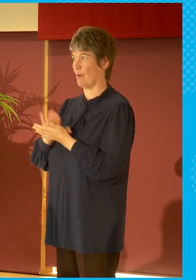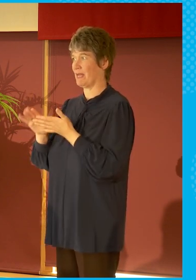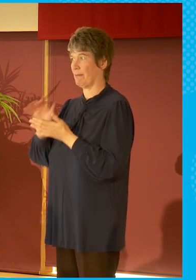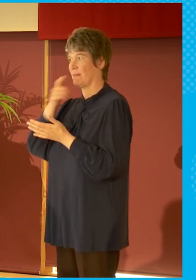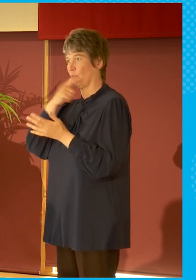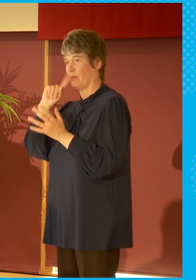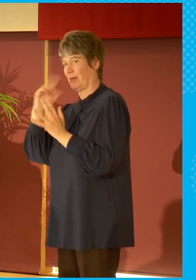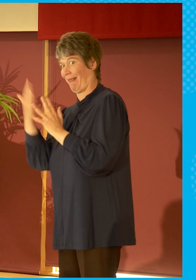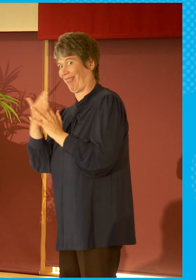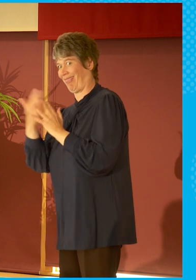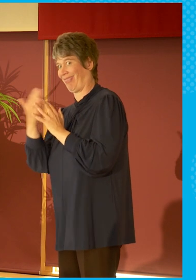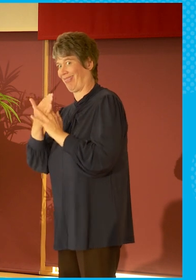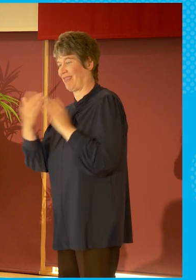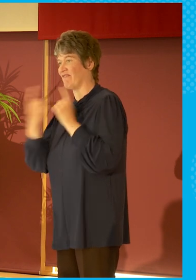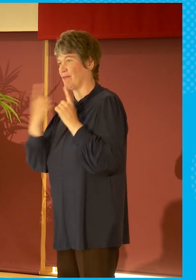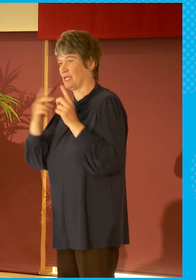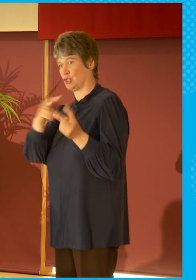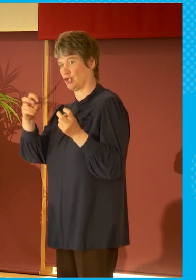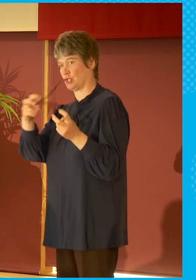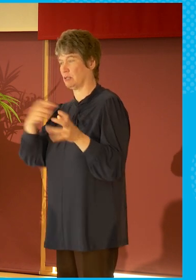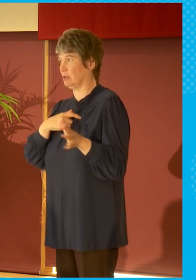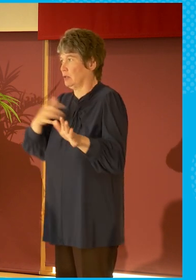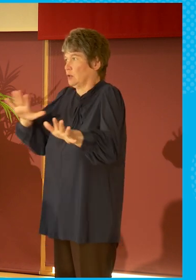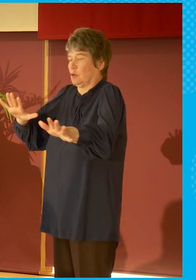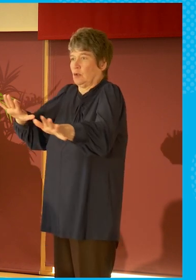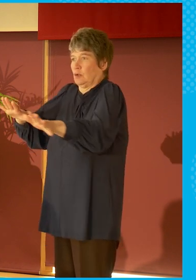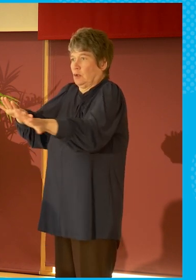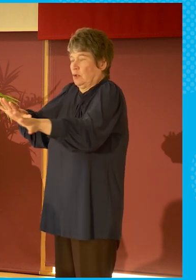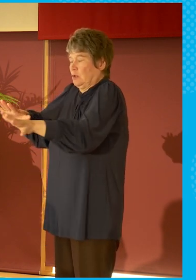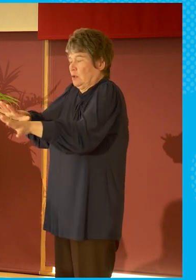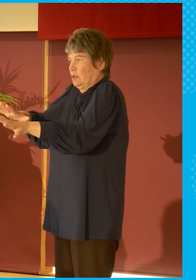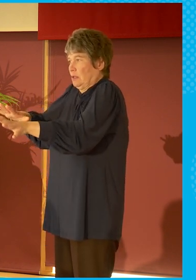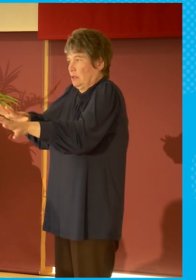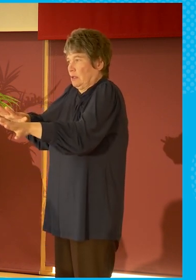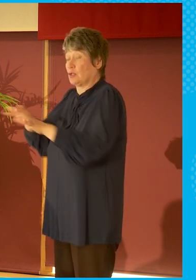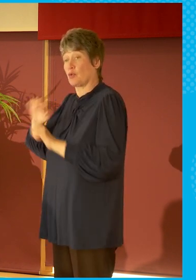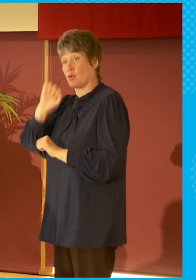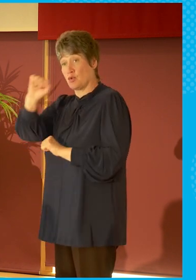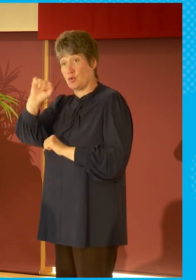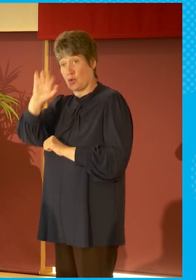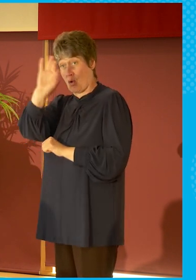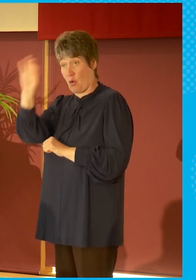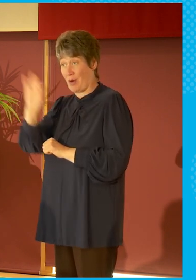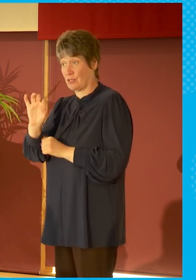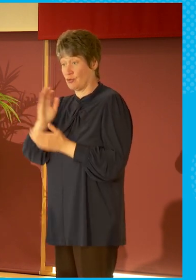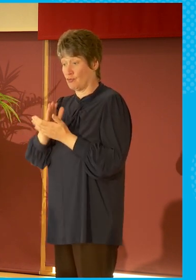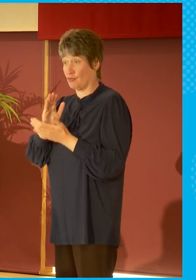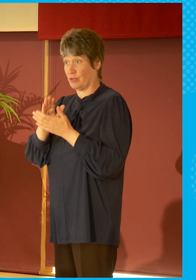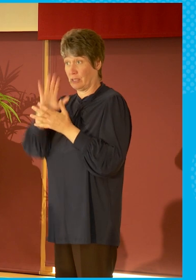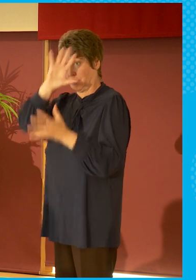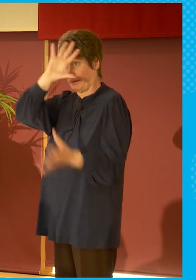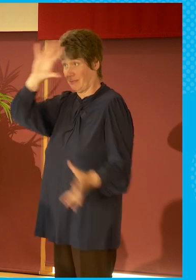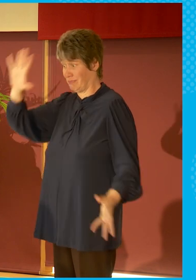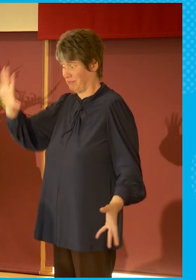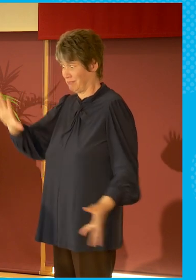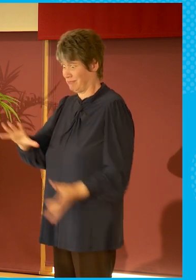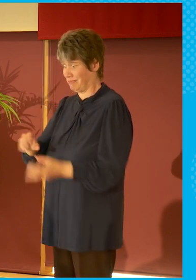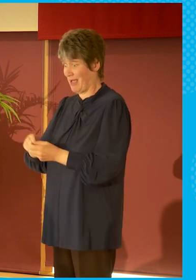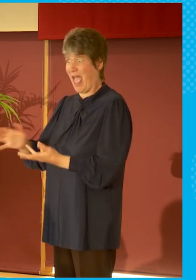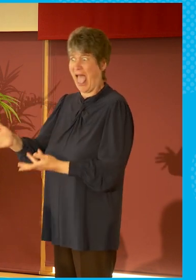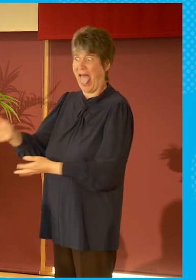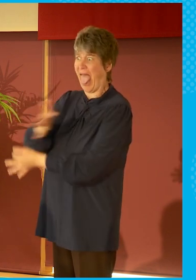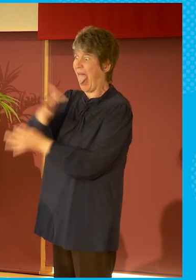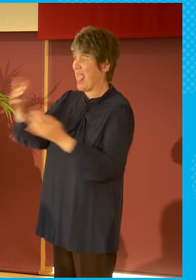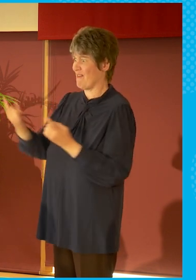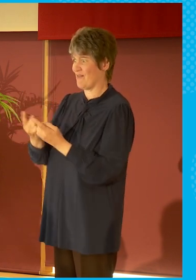your question, in a way, encapsulates everything that makes us anxious and